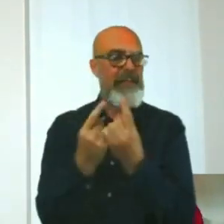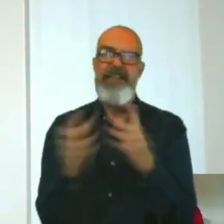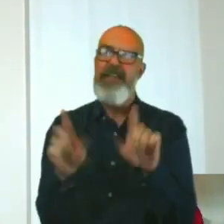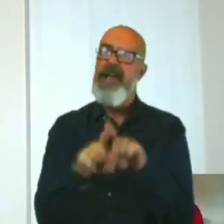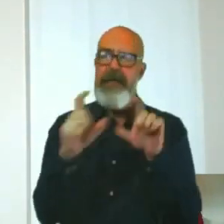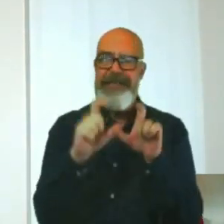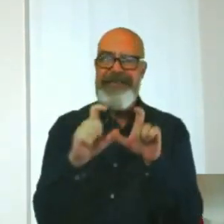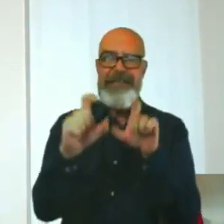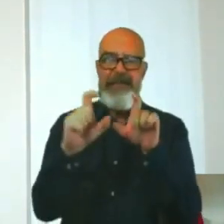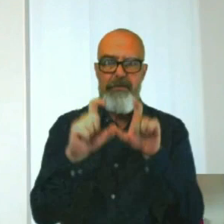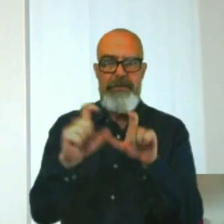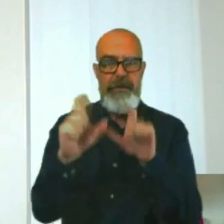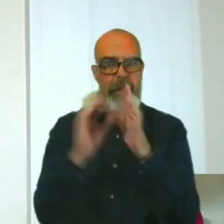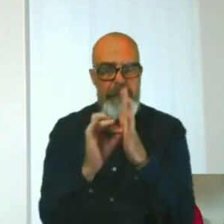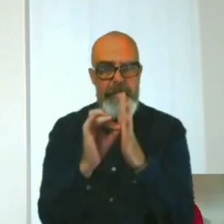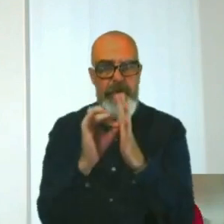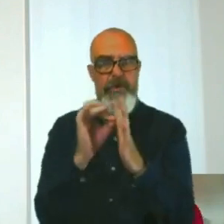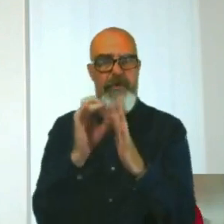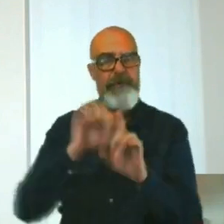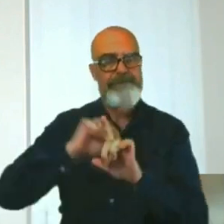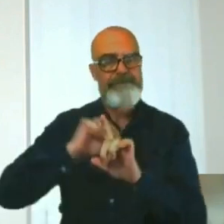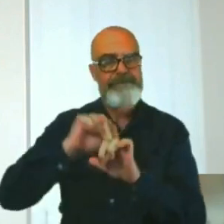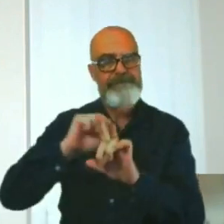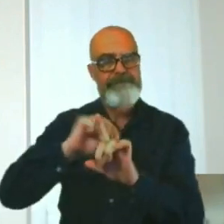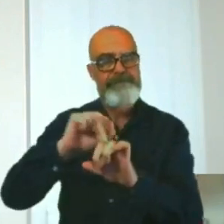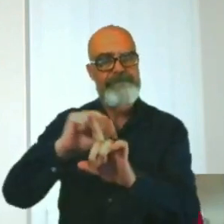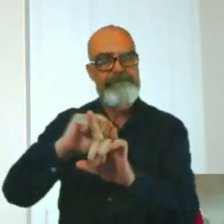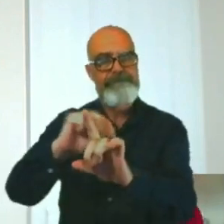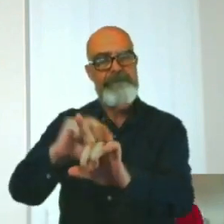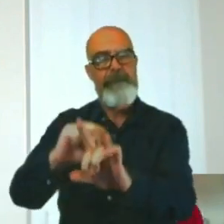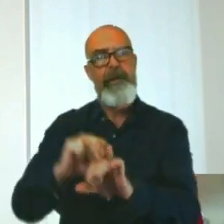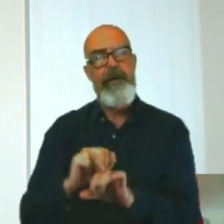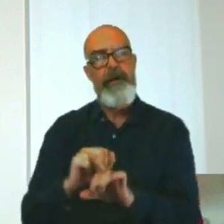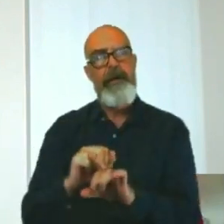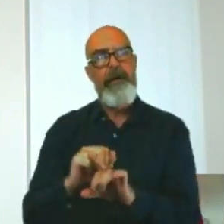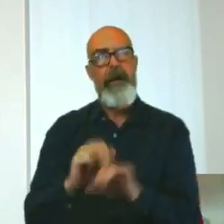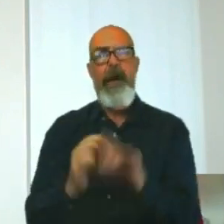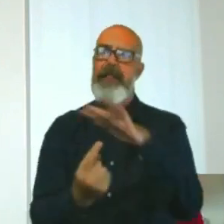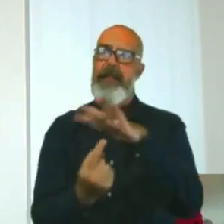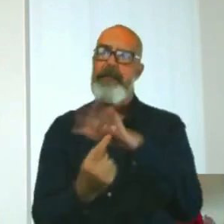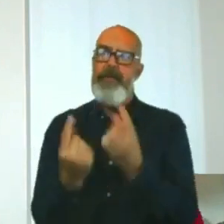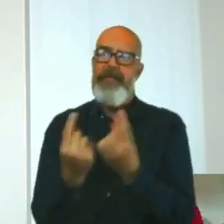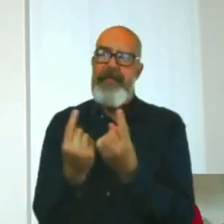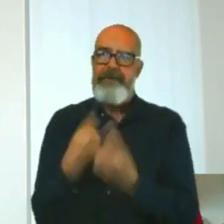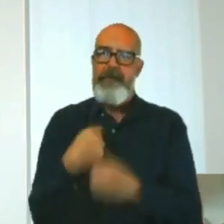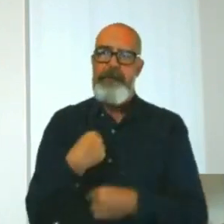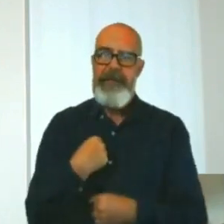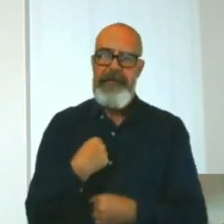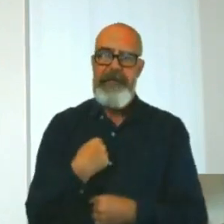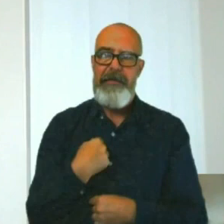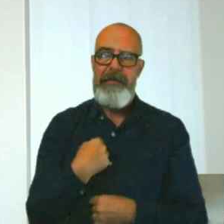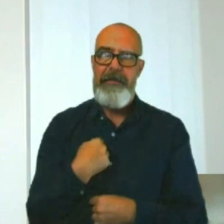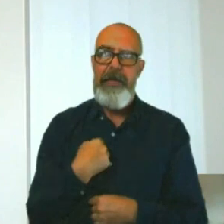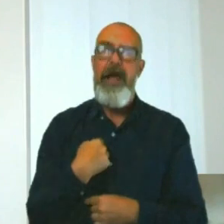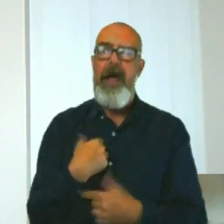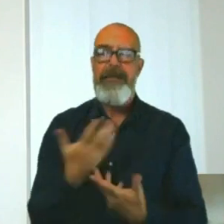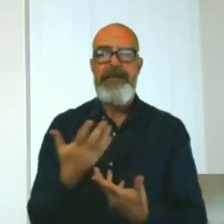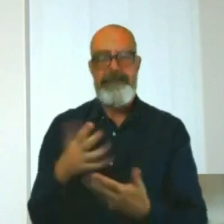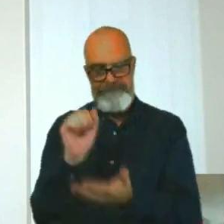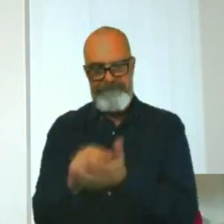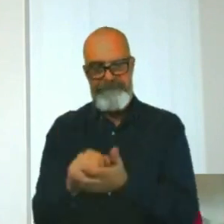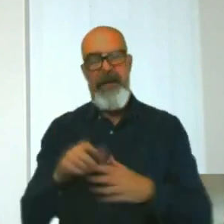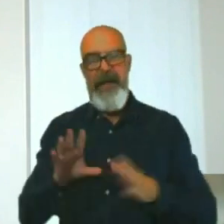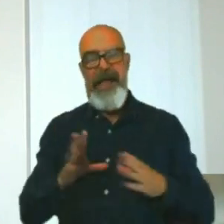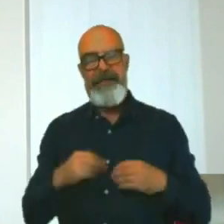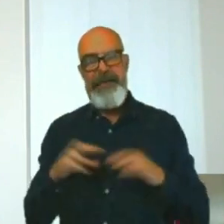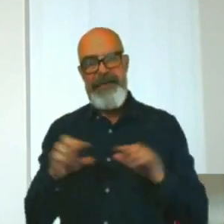that's what is really exciting. And I think one of the key things for me to take away is that although it is really challenging, it's really good when you can come